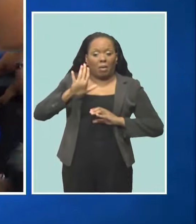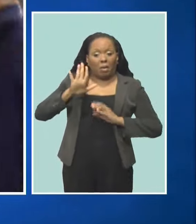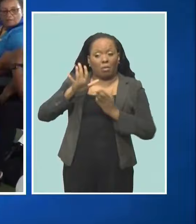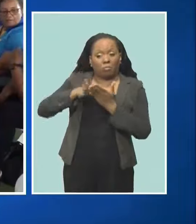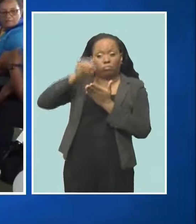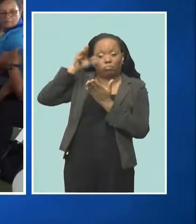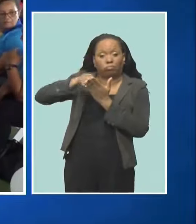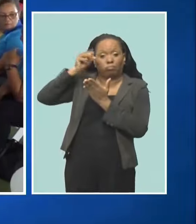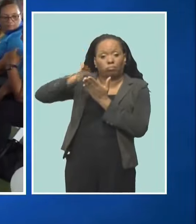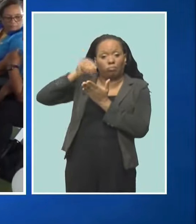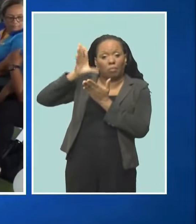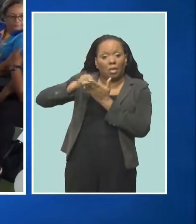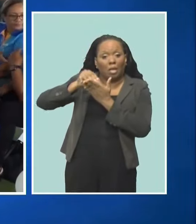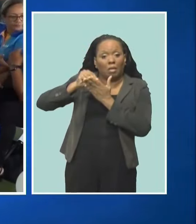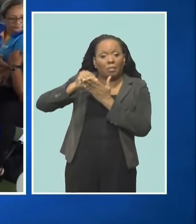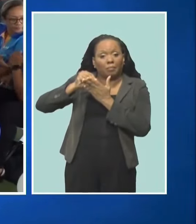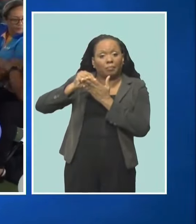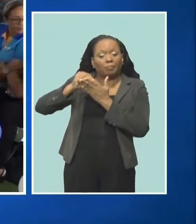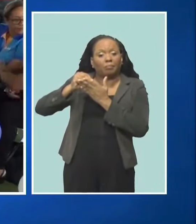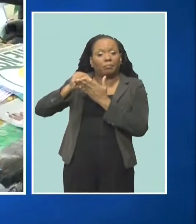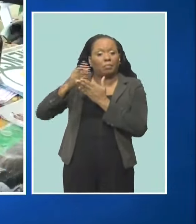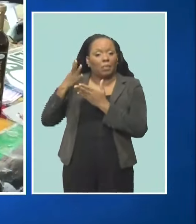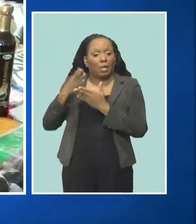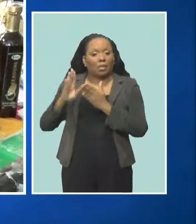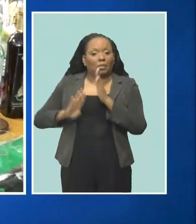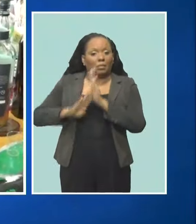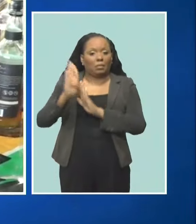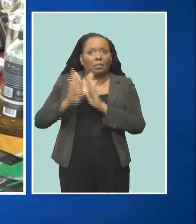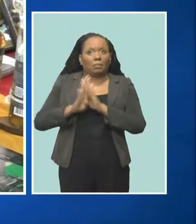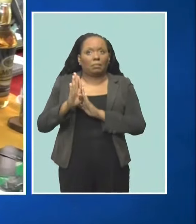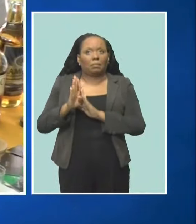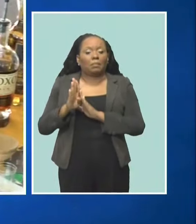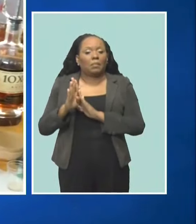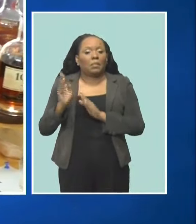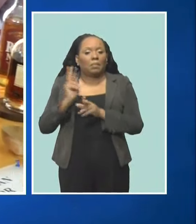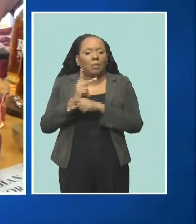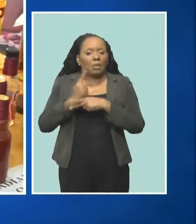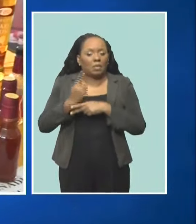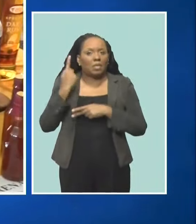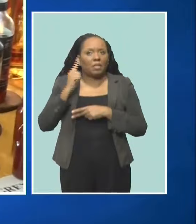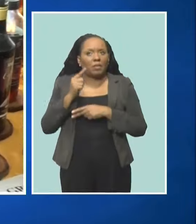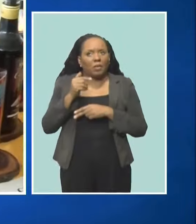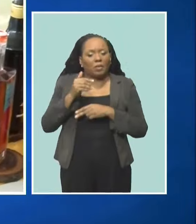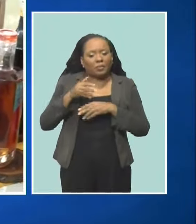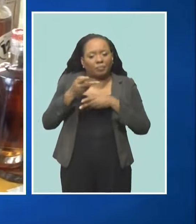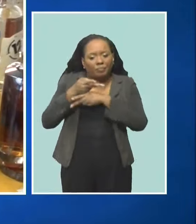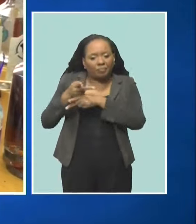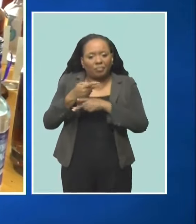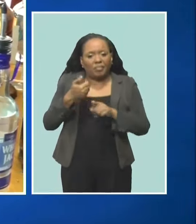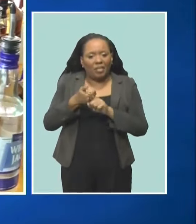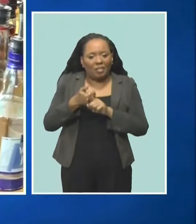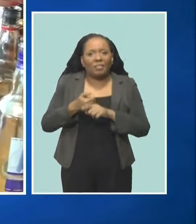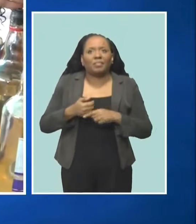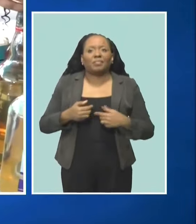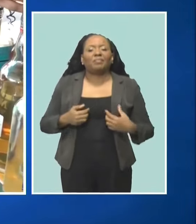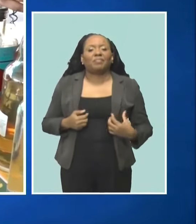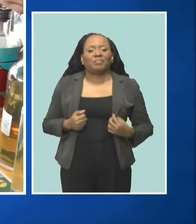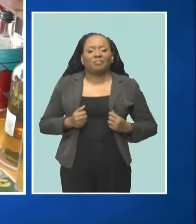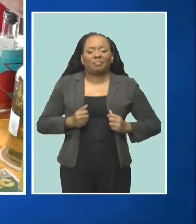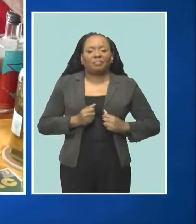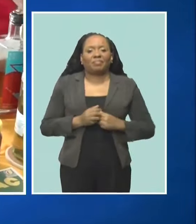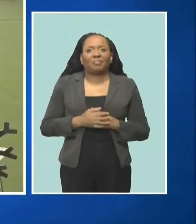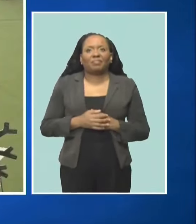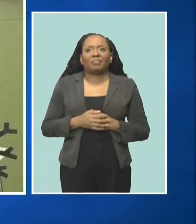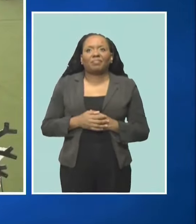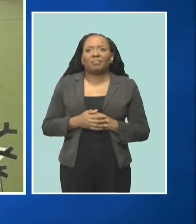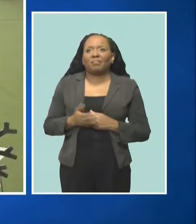she is acquiring through her studies to developing self-care products. I was able to use my biochemistry degree to help